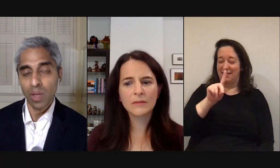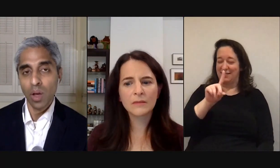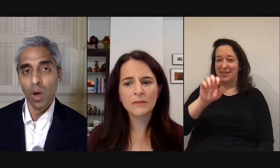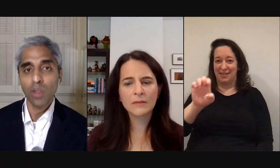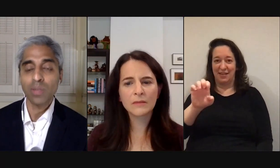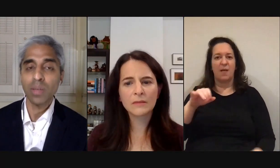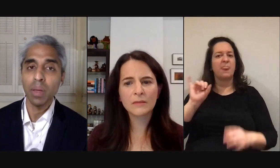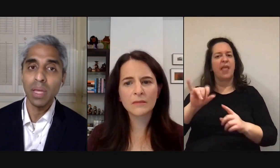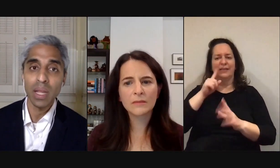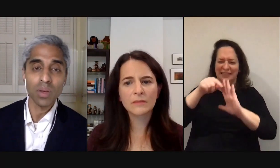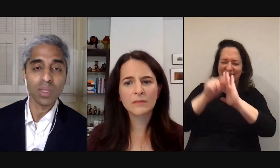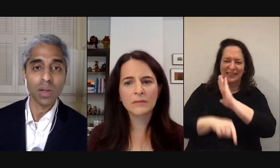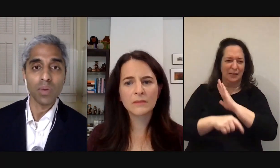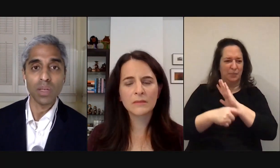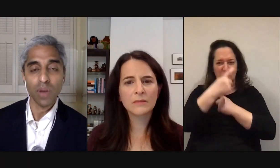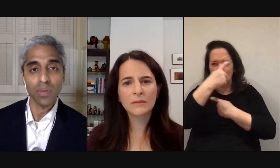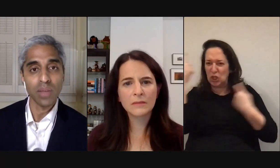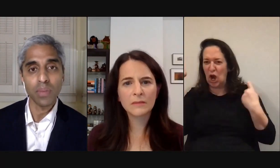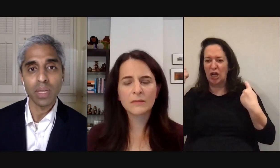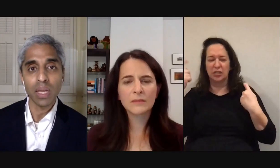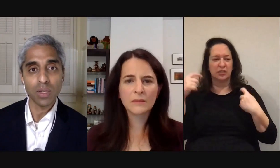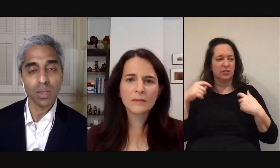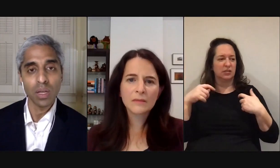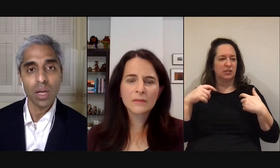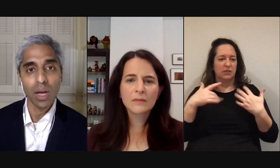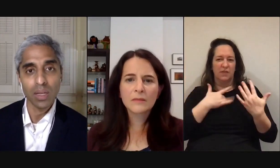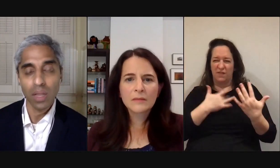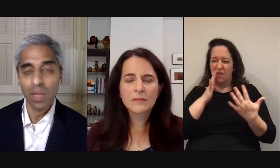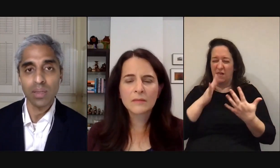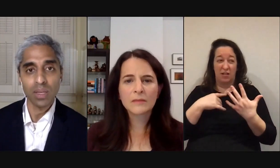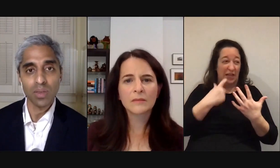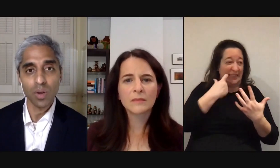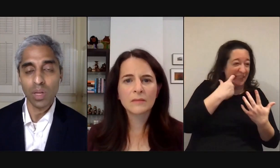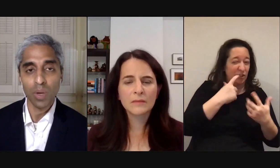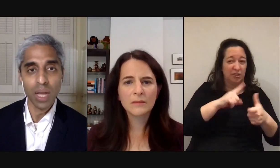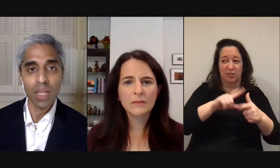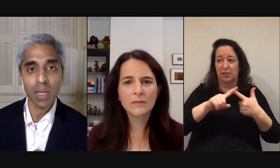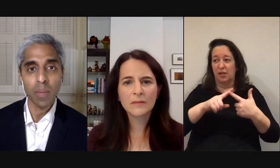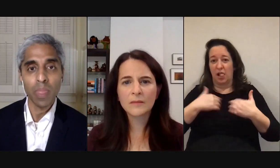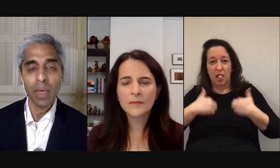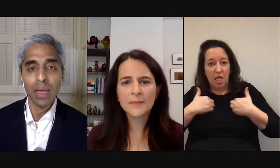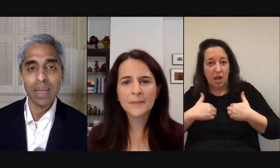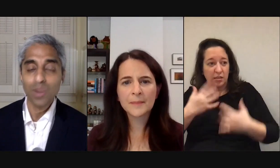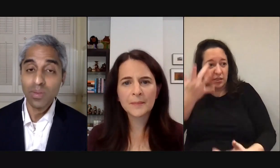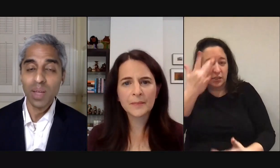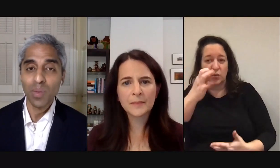wounds may go and as harsh as they may be in increasing their risk for everything from addiction to lung disease to early mortality